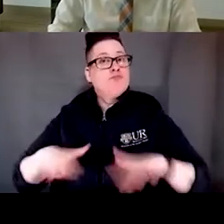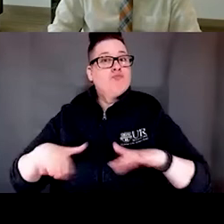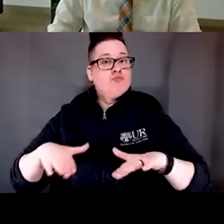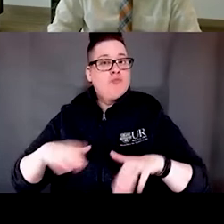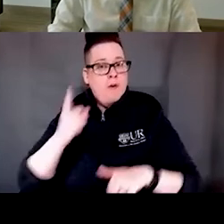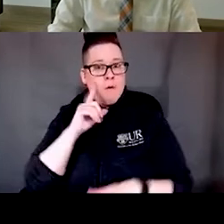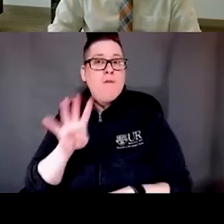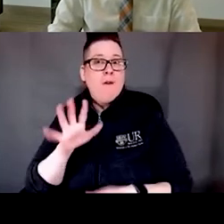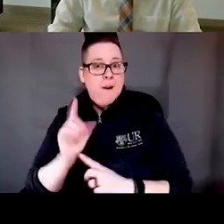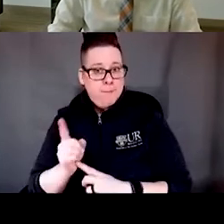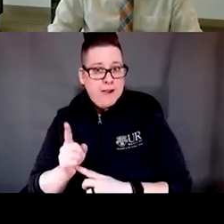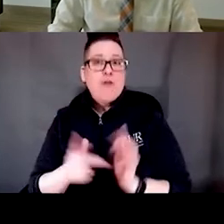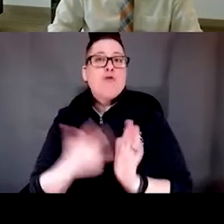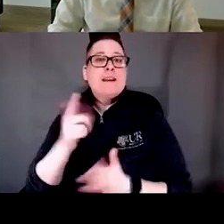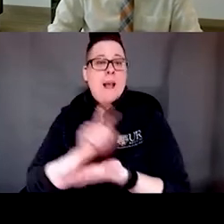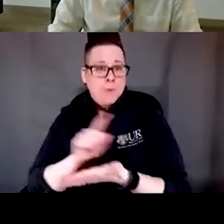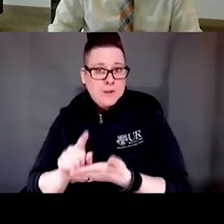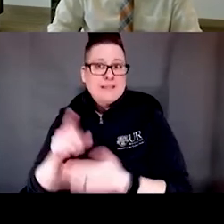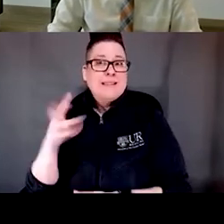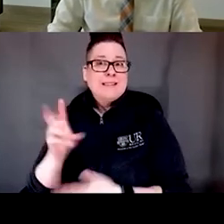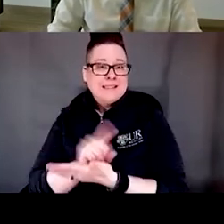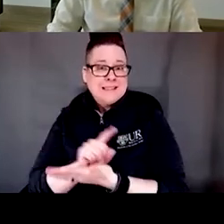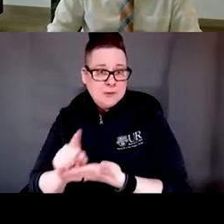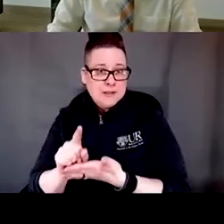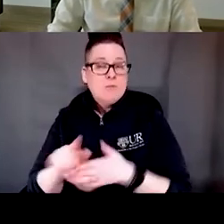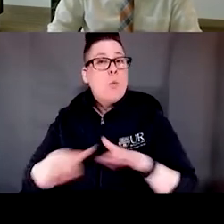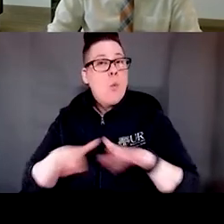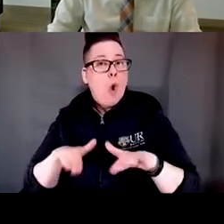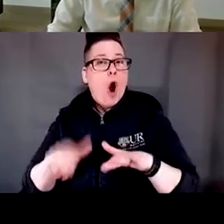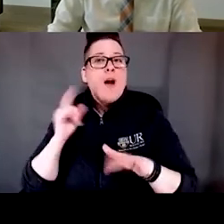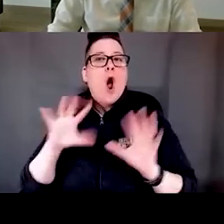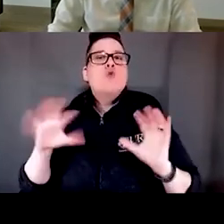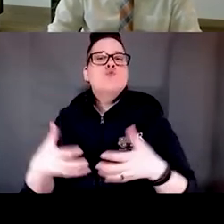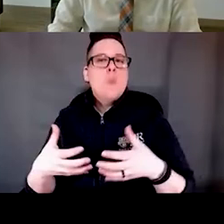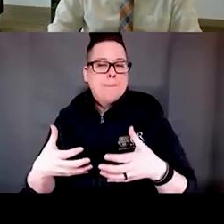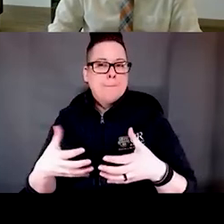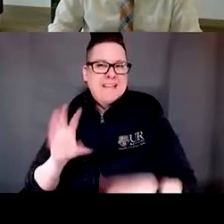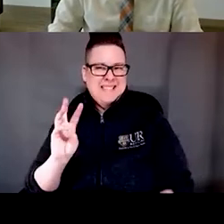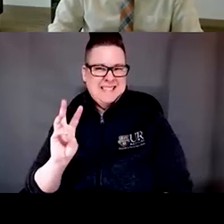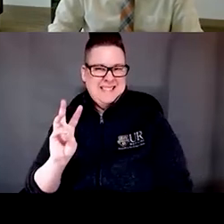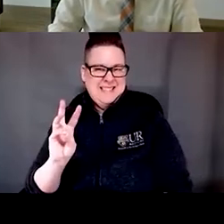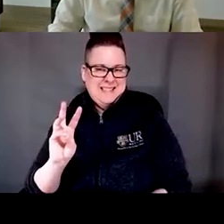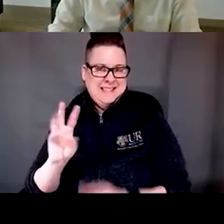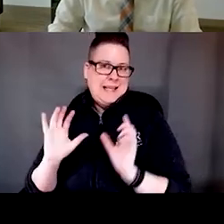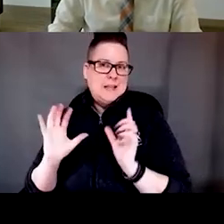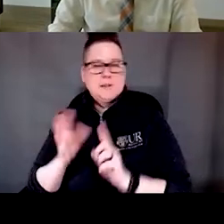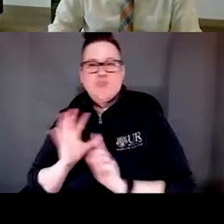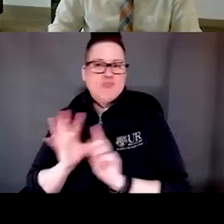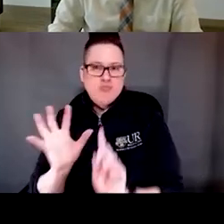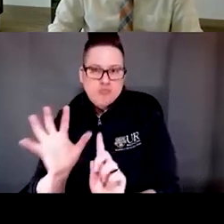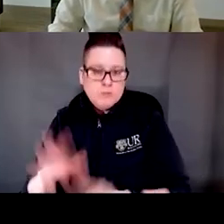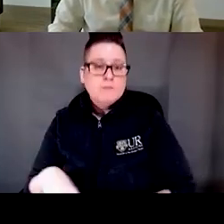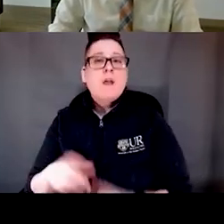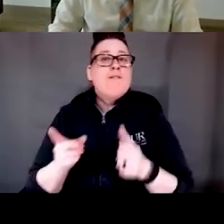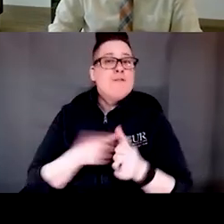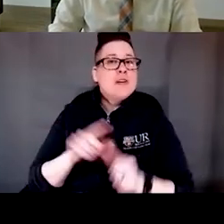weeks. And the walks are done in groups of six. They start off with 10 minutes of stretching.